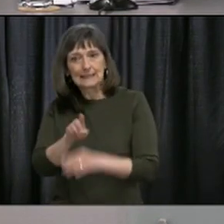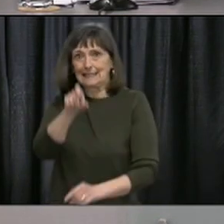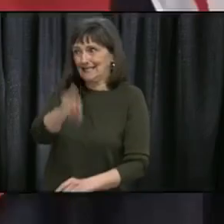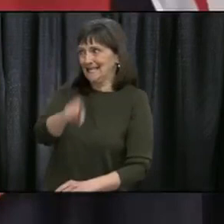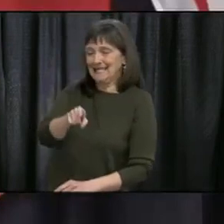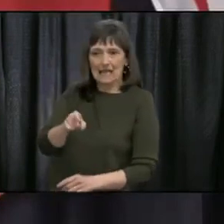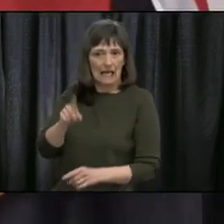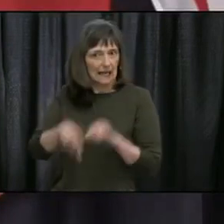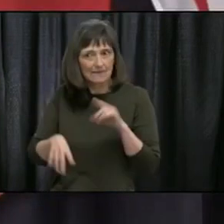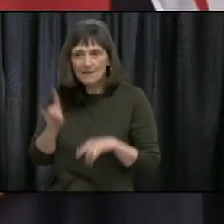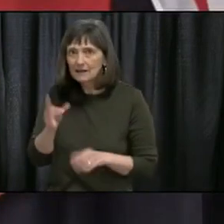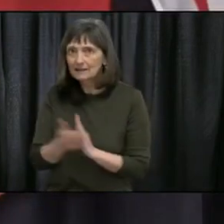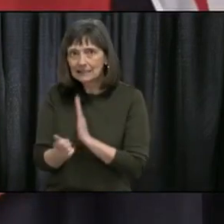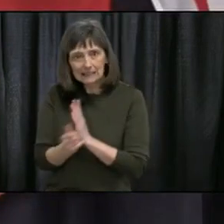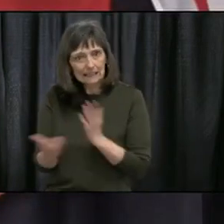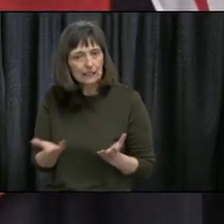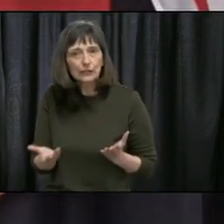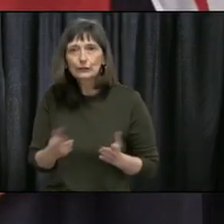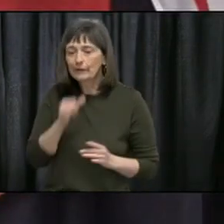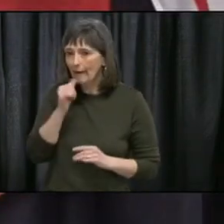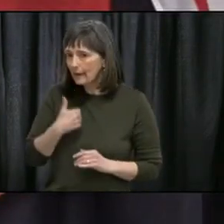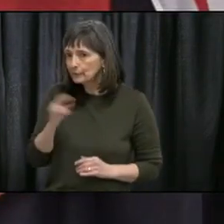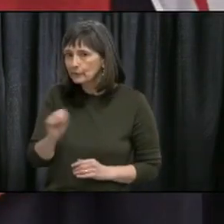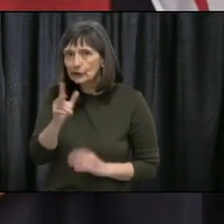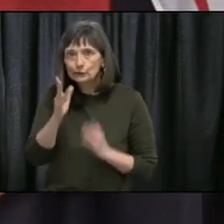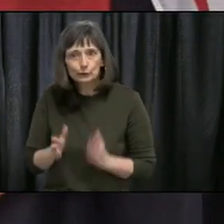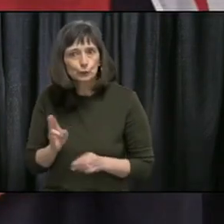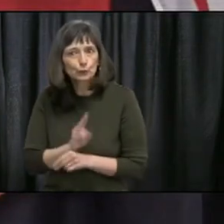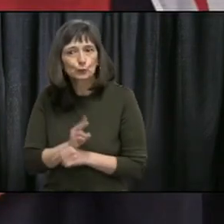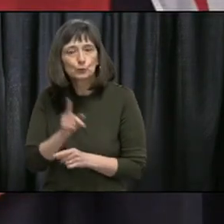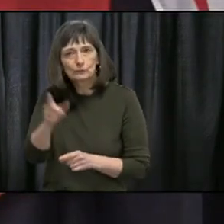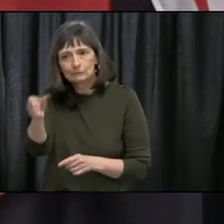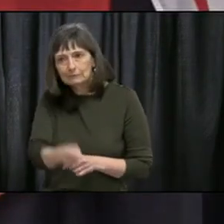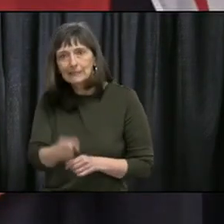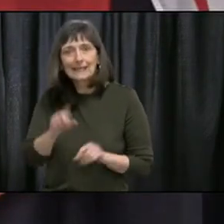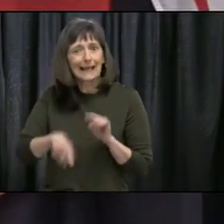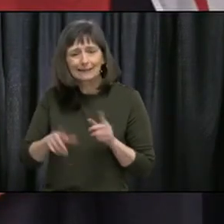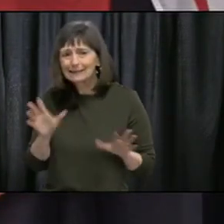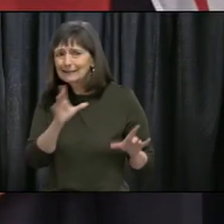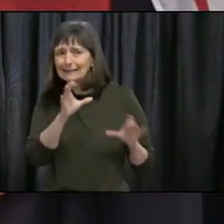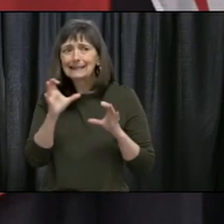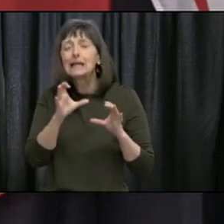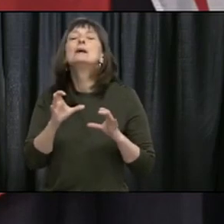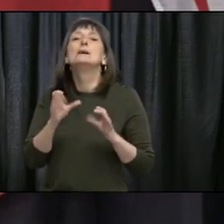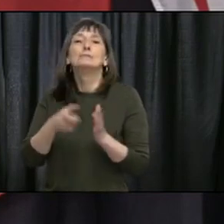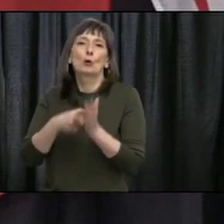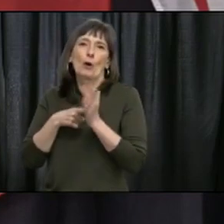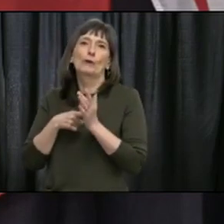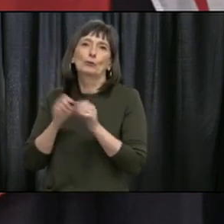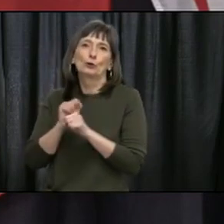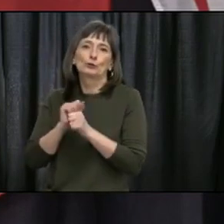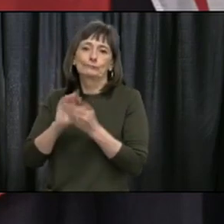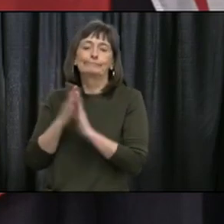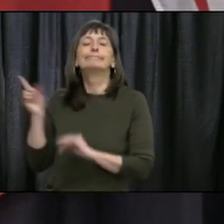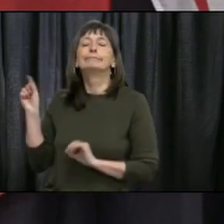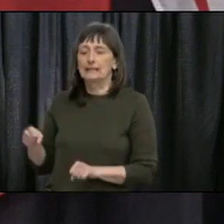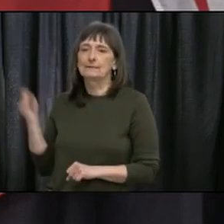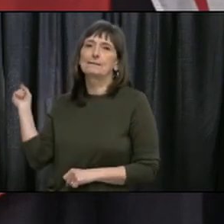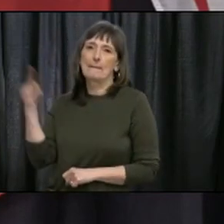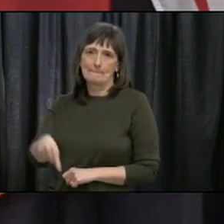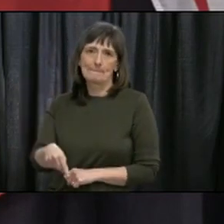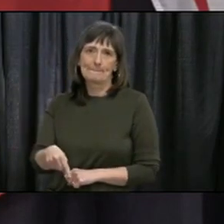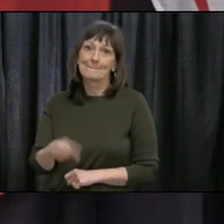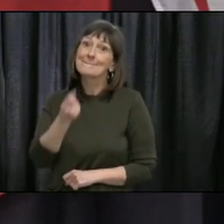or you can't find the skills within our province in some cases that has to be filled. And this is a process that you have to go through.